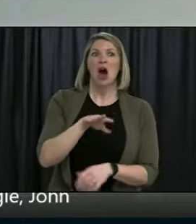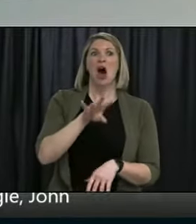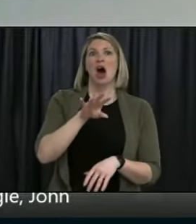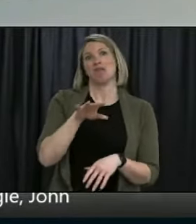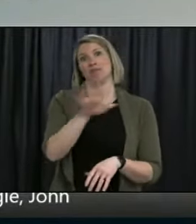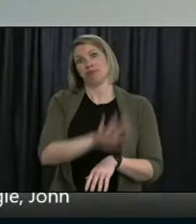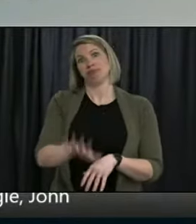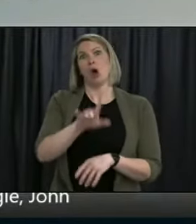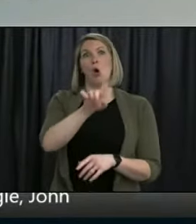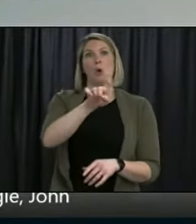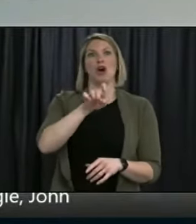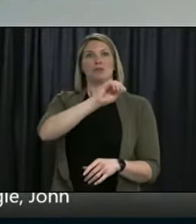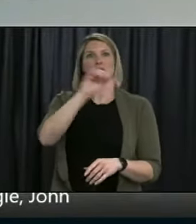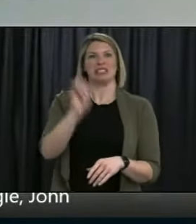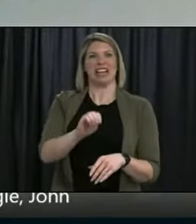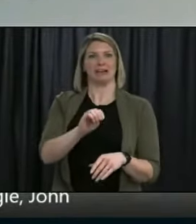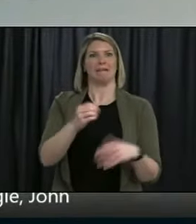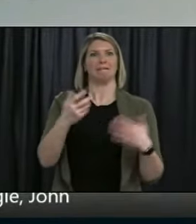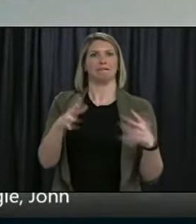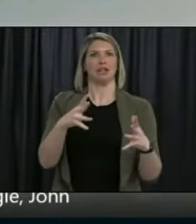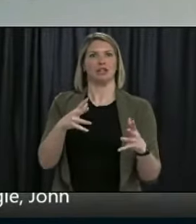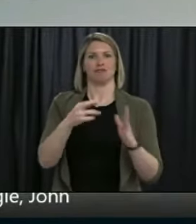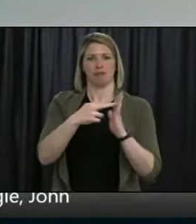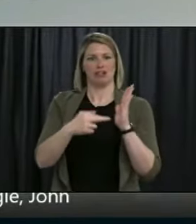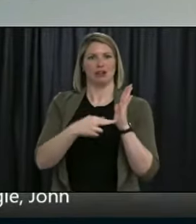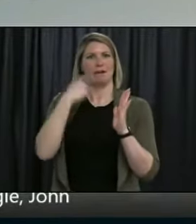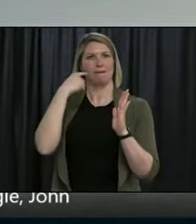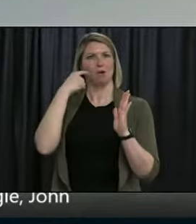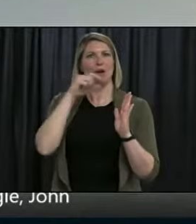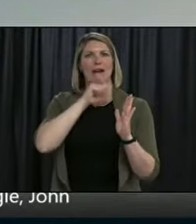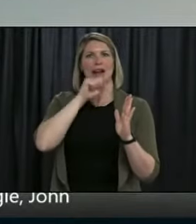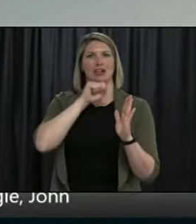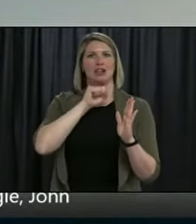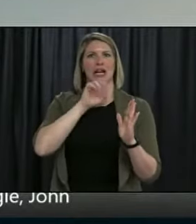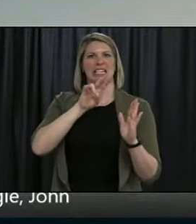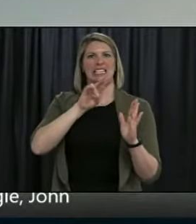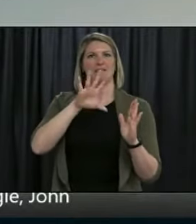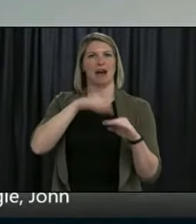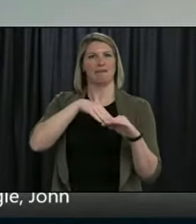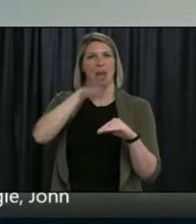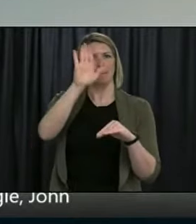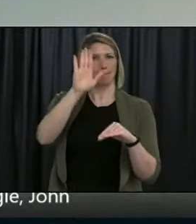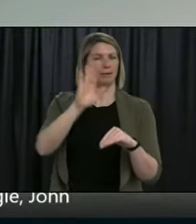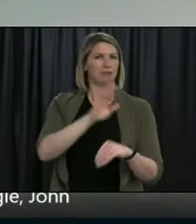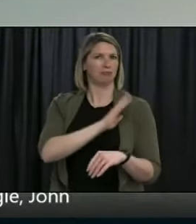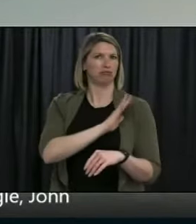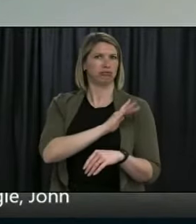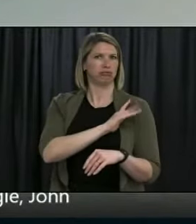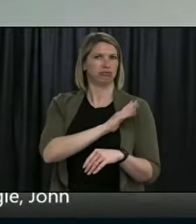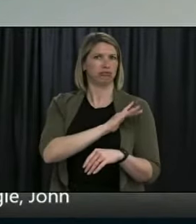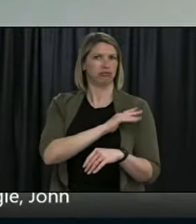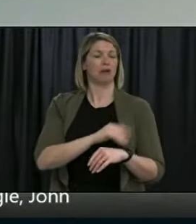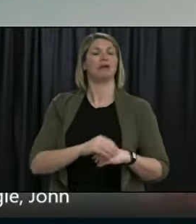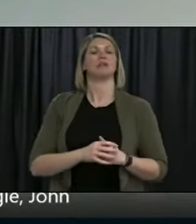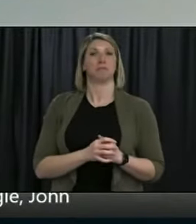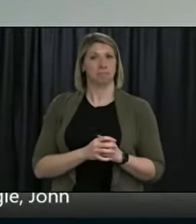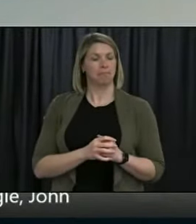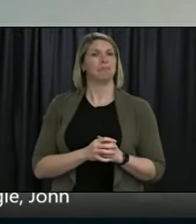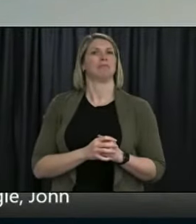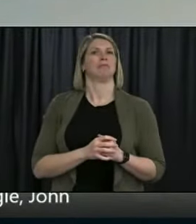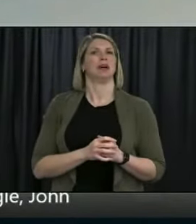75 and over. Phase two is already starting, and we've seen that with some of the